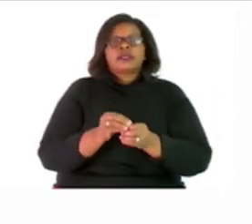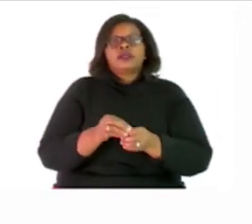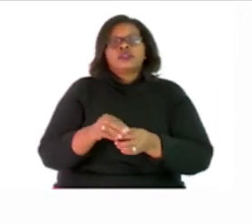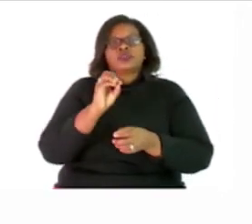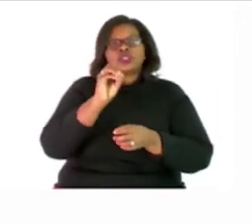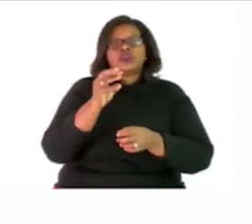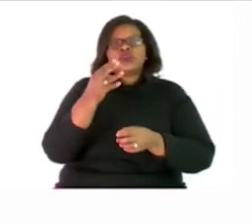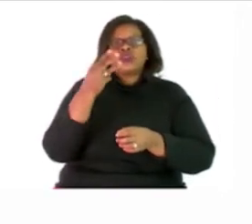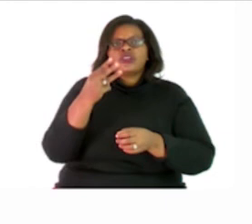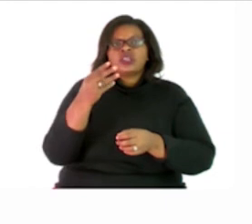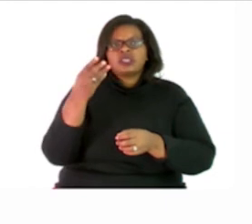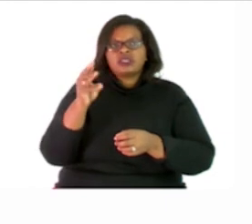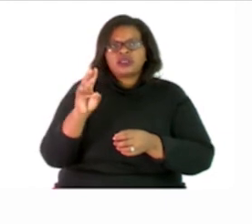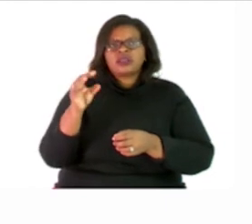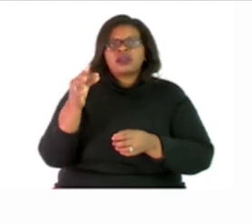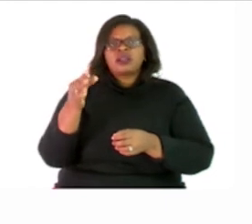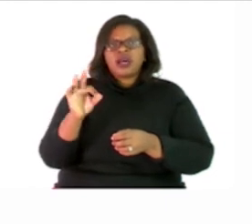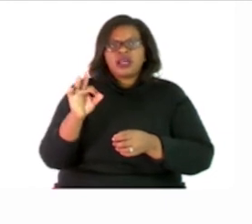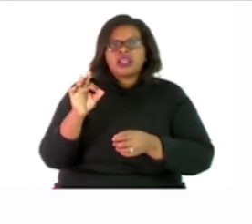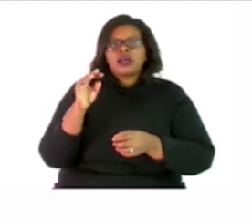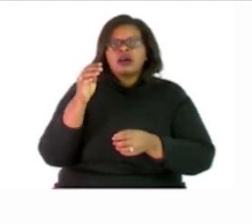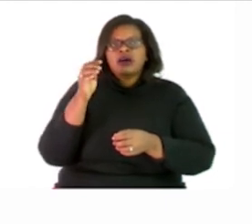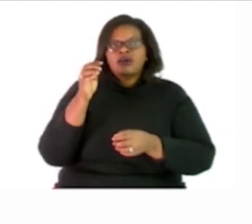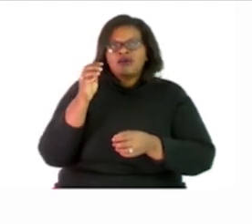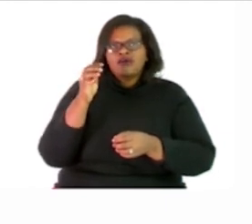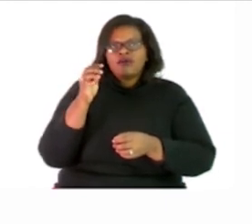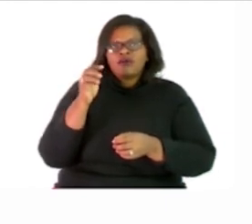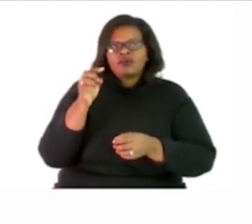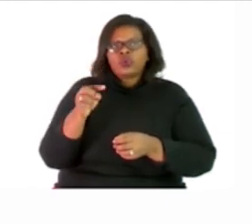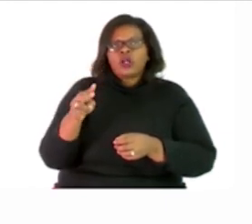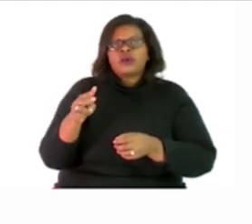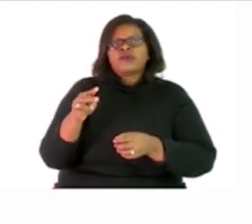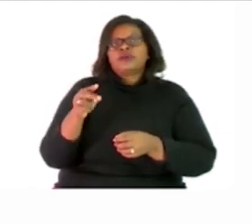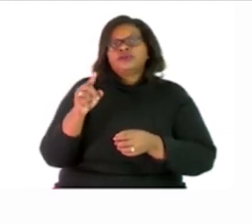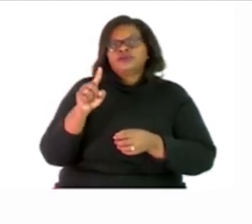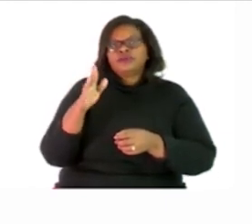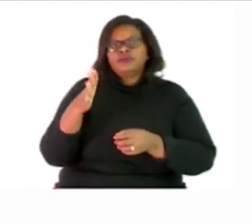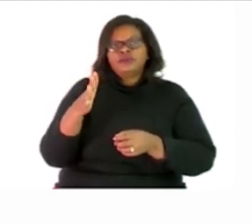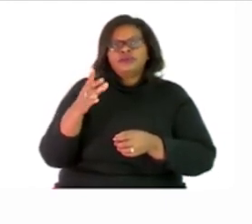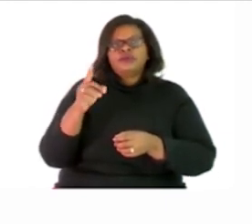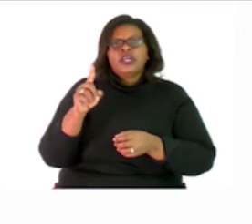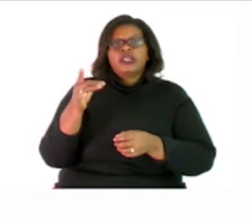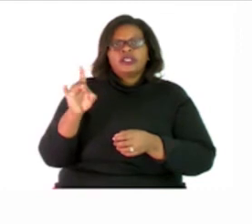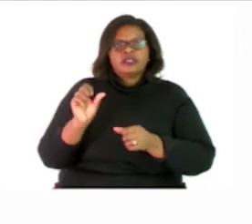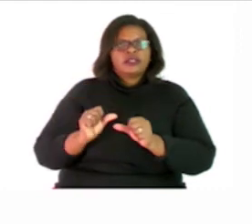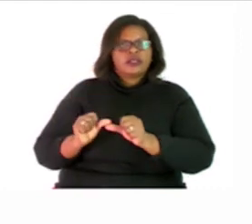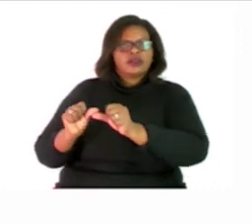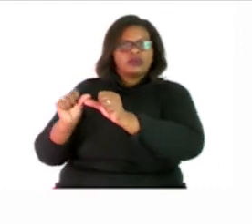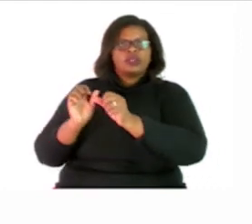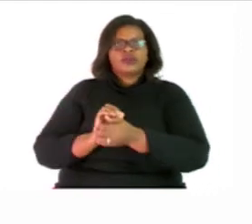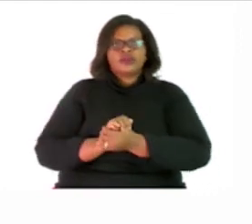9, 12, 15, 18 and it goes on. If you look at the column